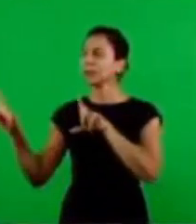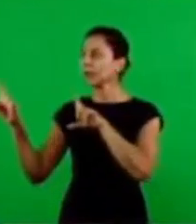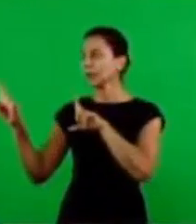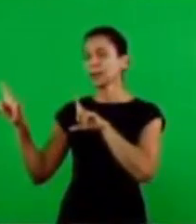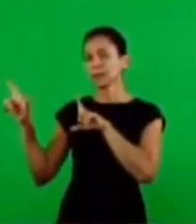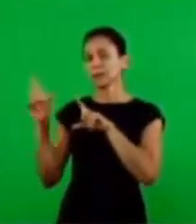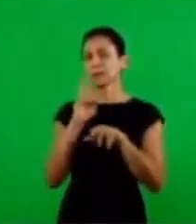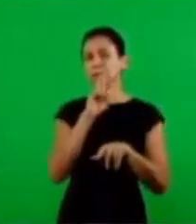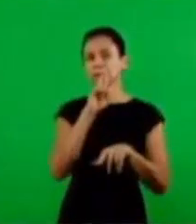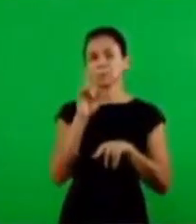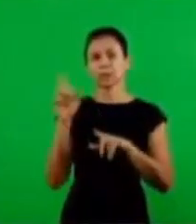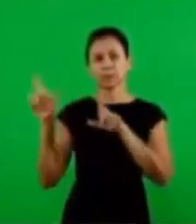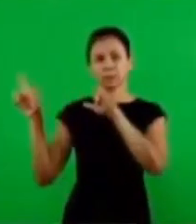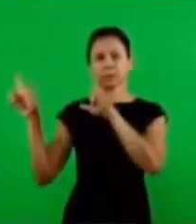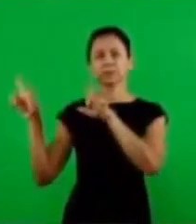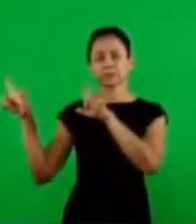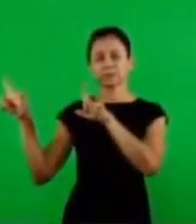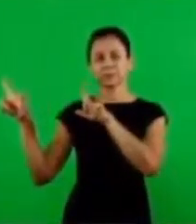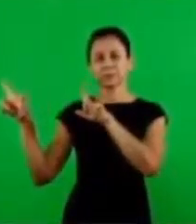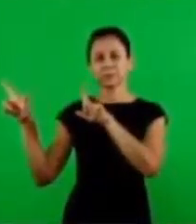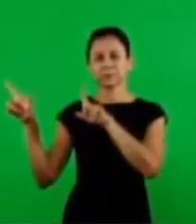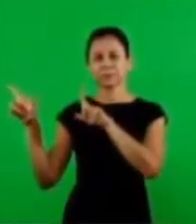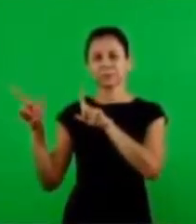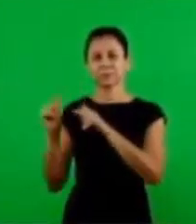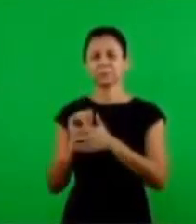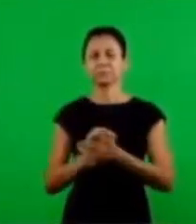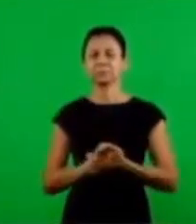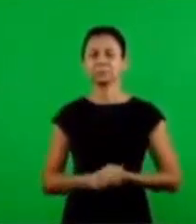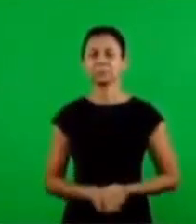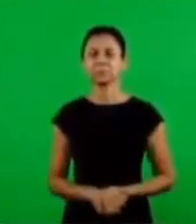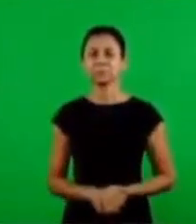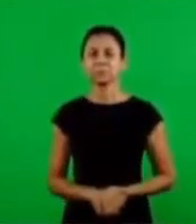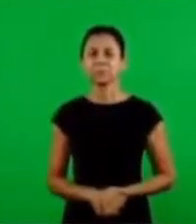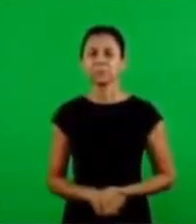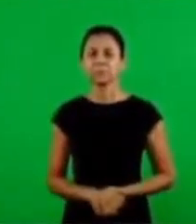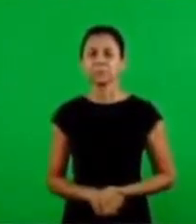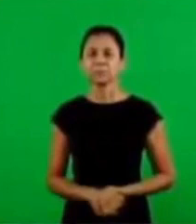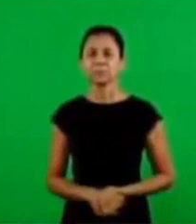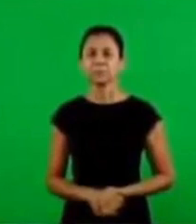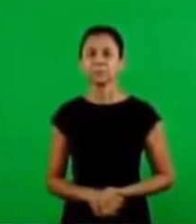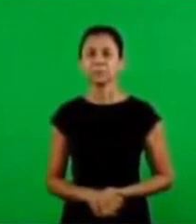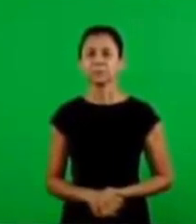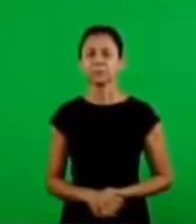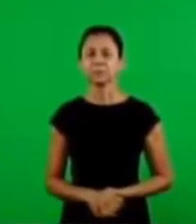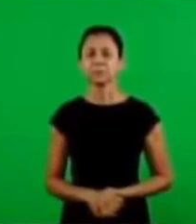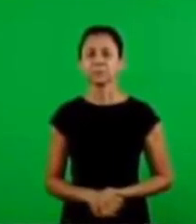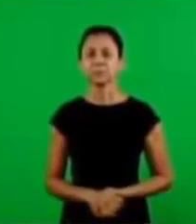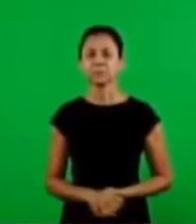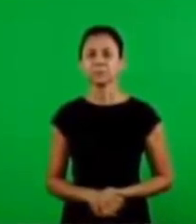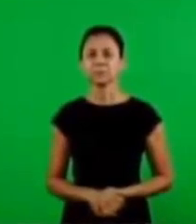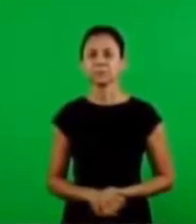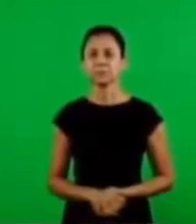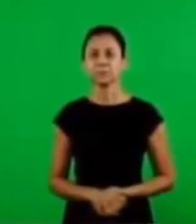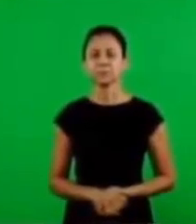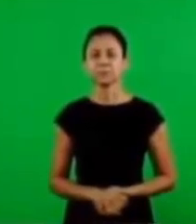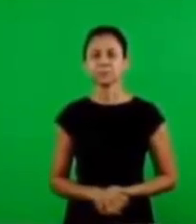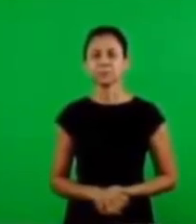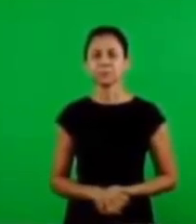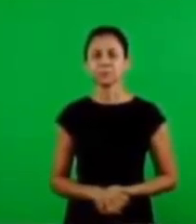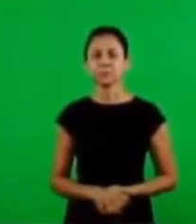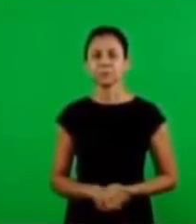to only give you the answer to the question that I was already given you, have already given you in the past.